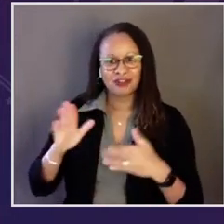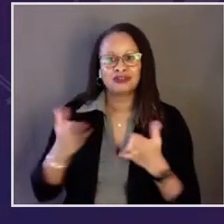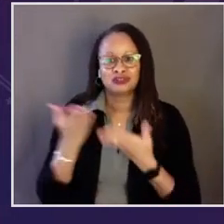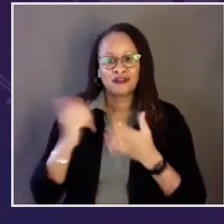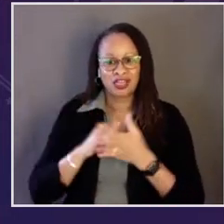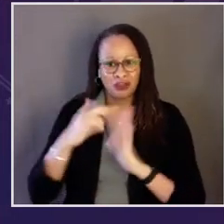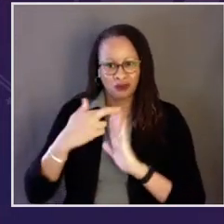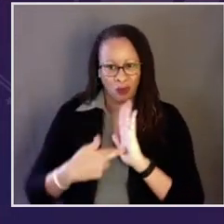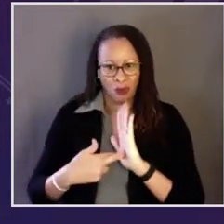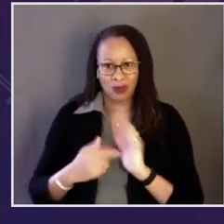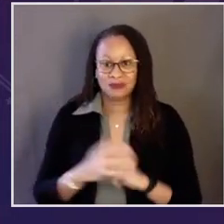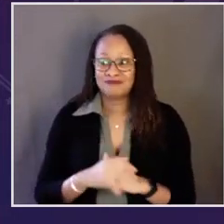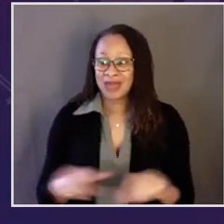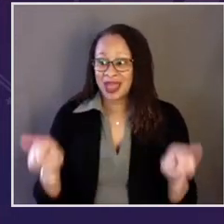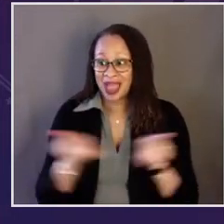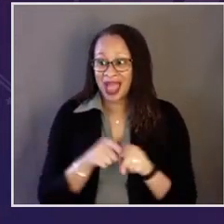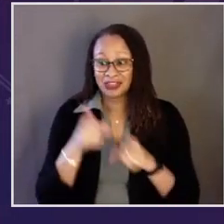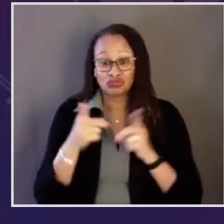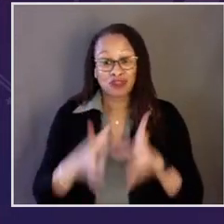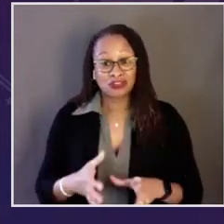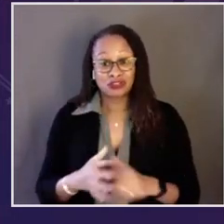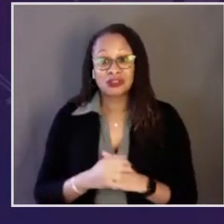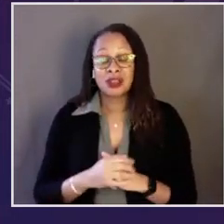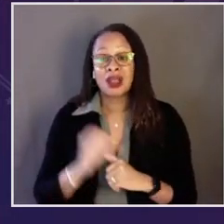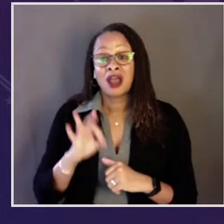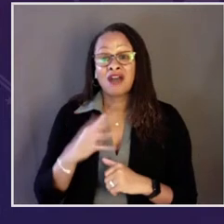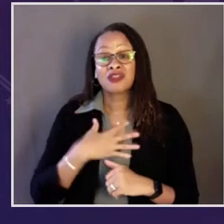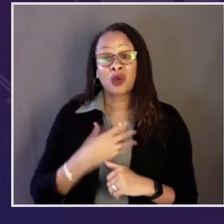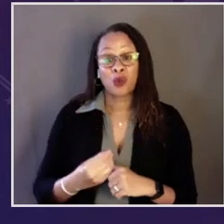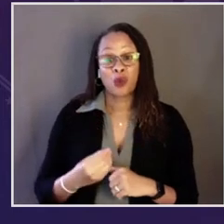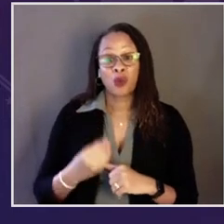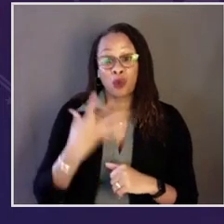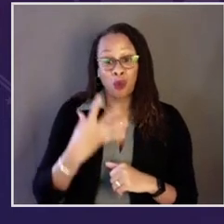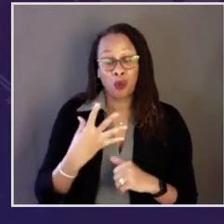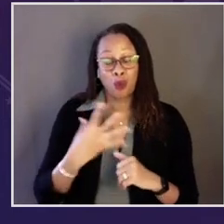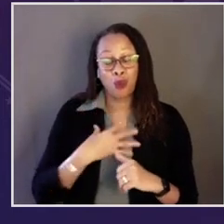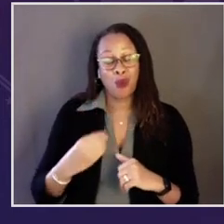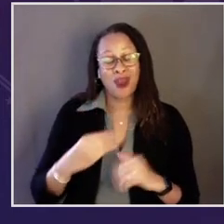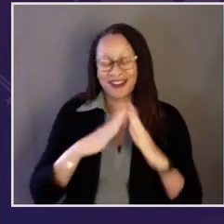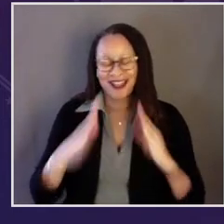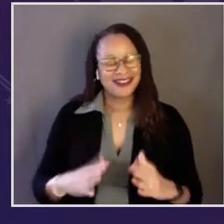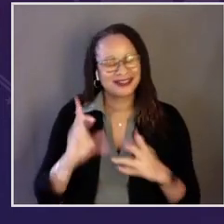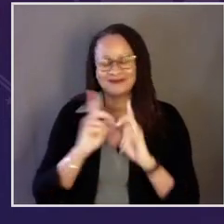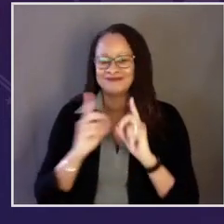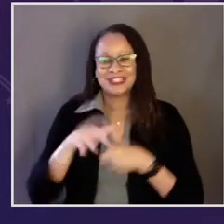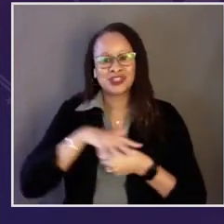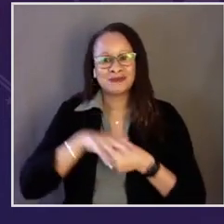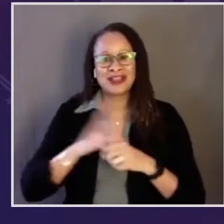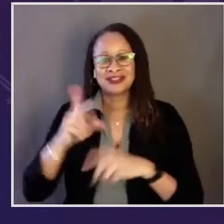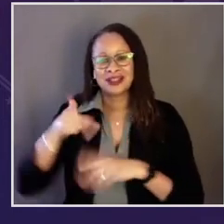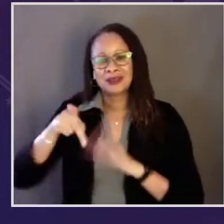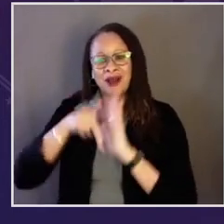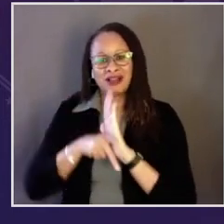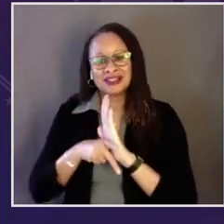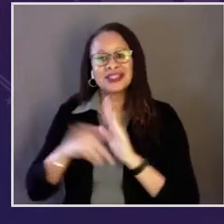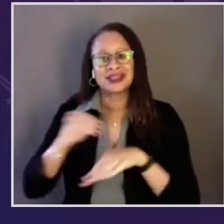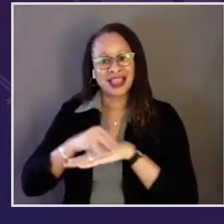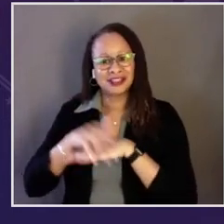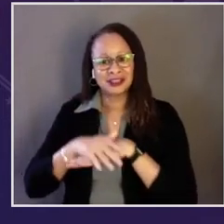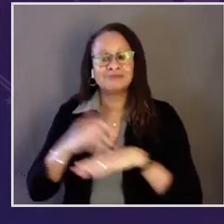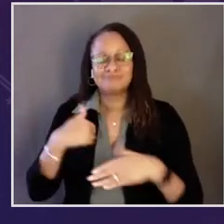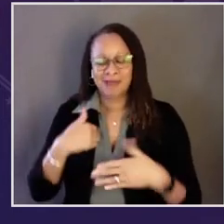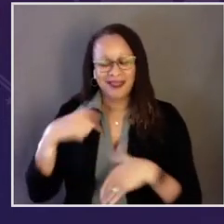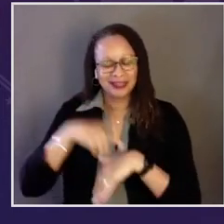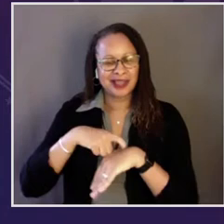businesses, we're fortunate to have her serve in this role. As director of the White House Domestic